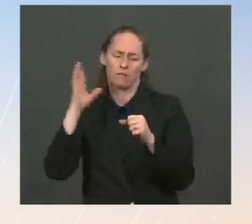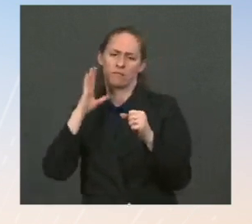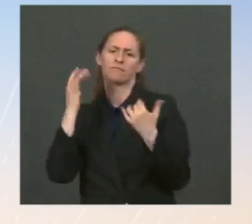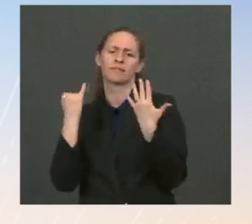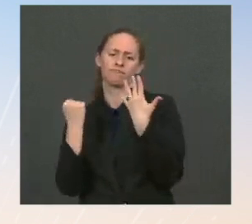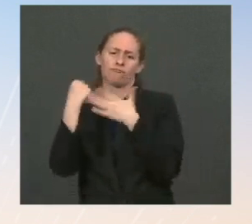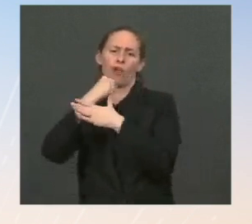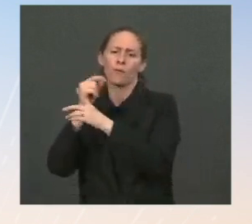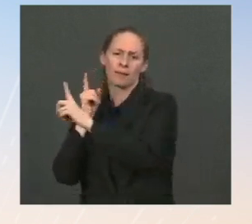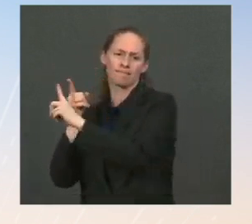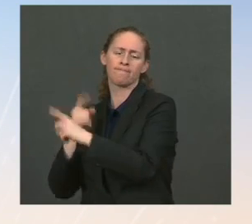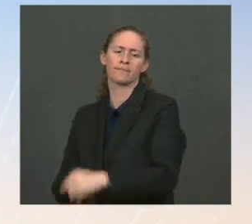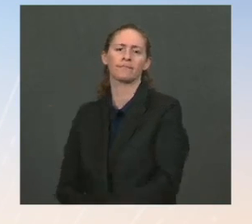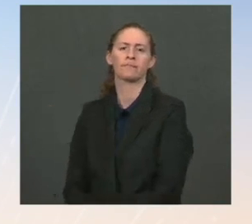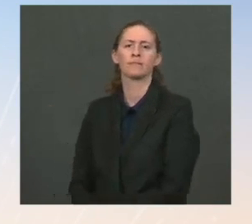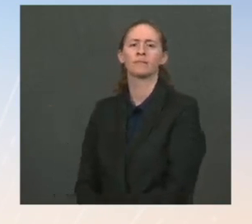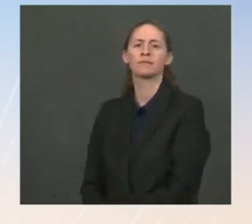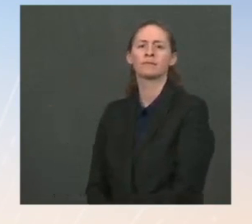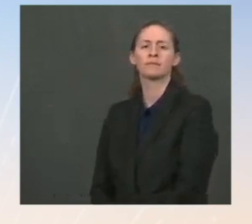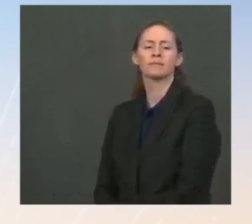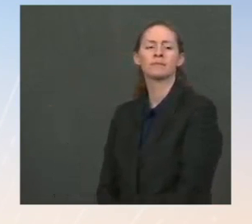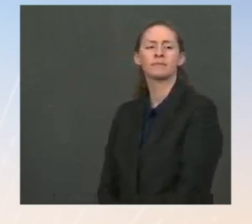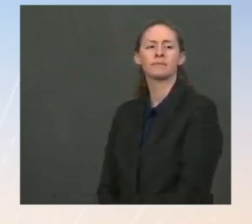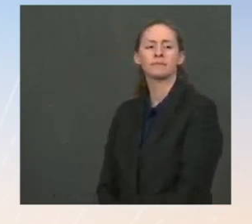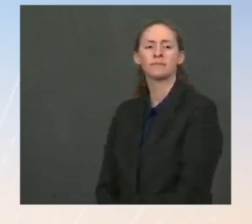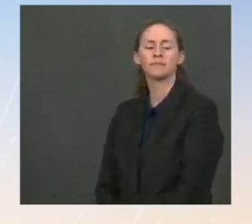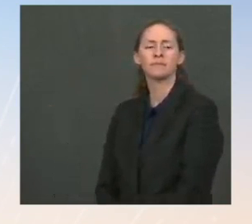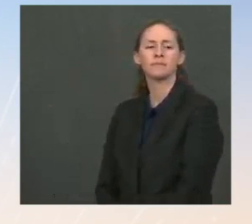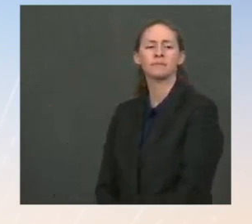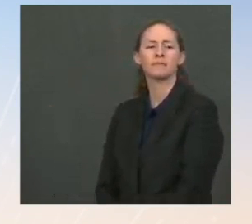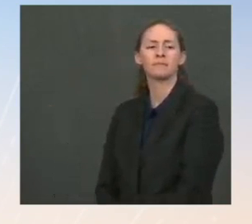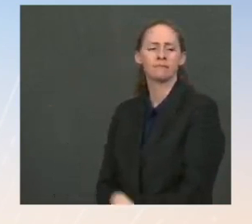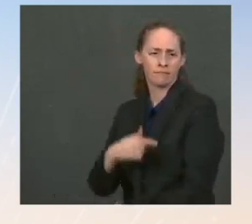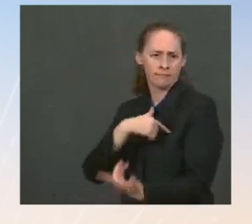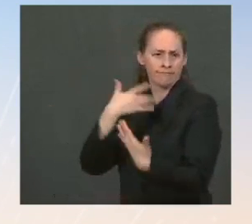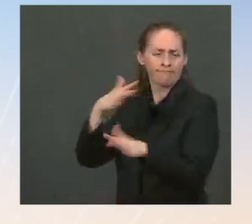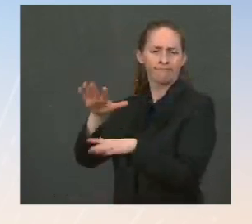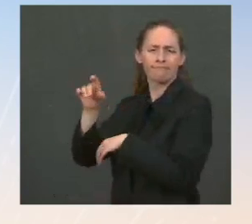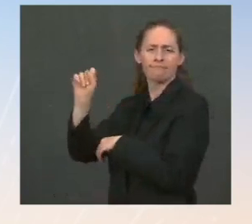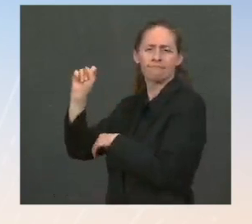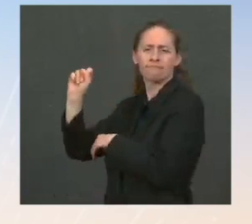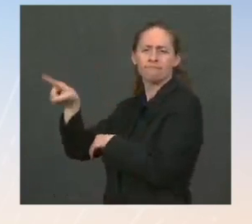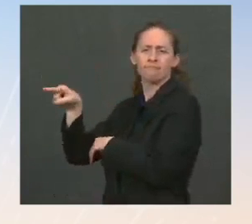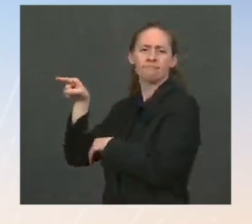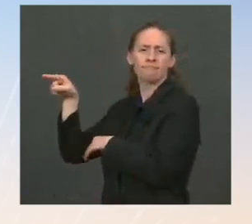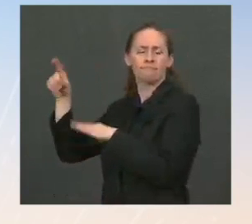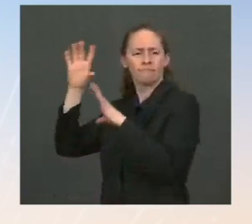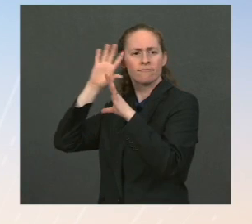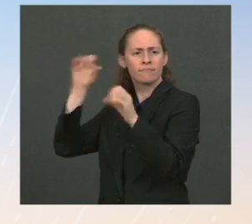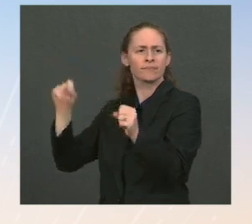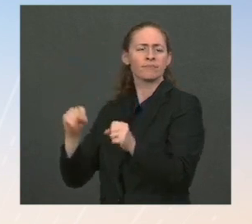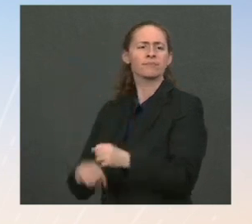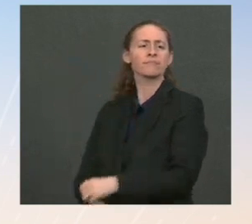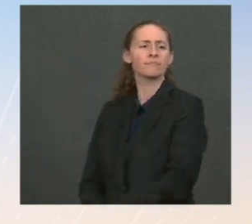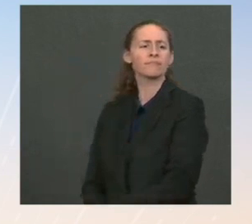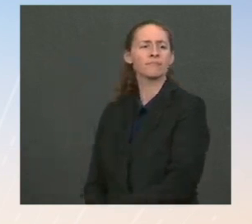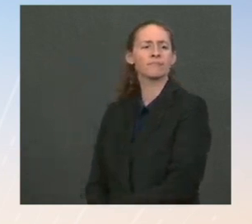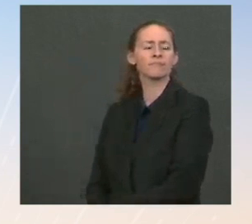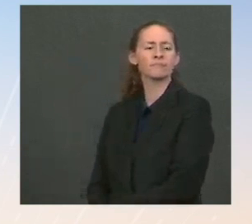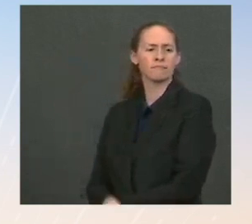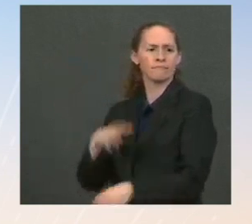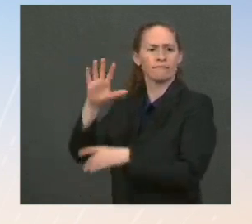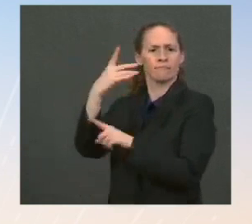this is such a weighty issue, was the President aware that MLK3 was arrested last week? Is he aware that Joe Madison,